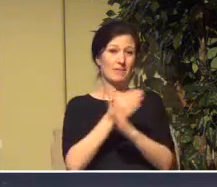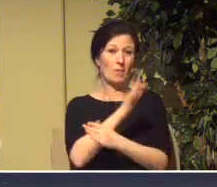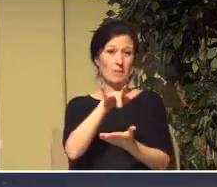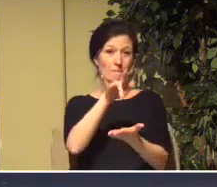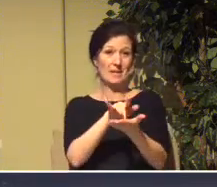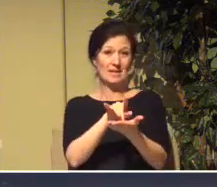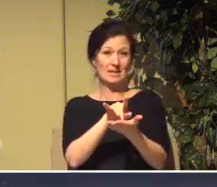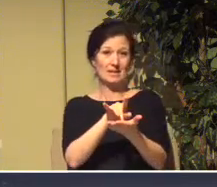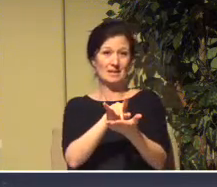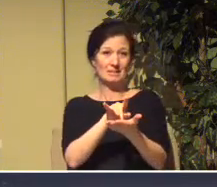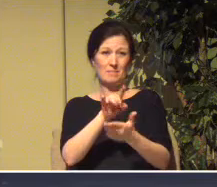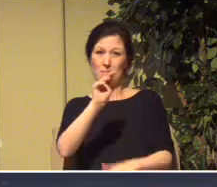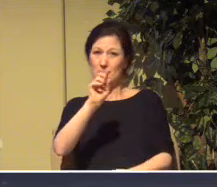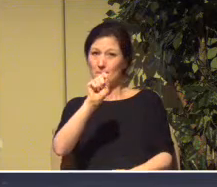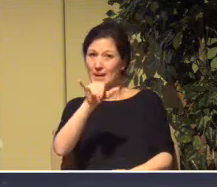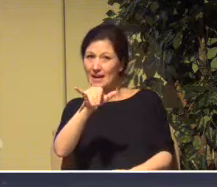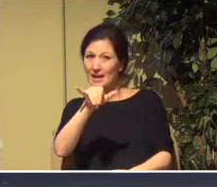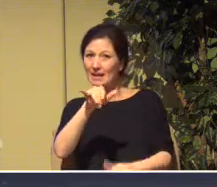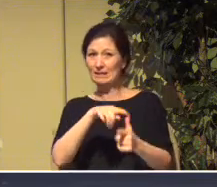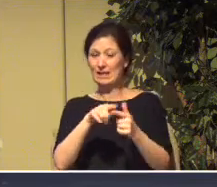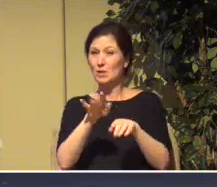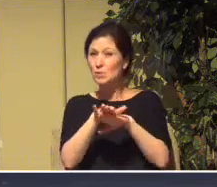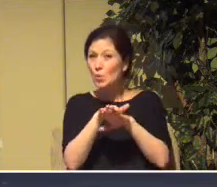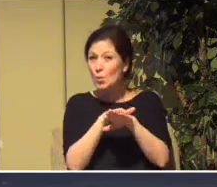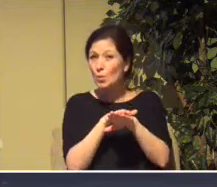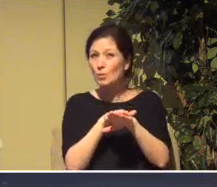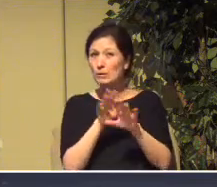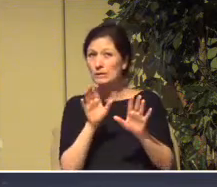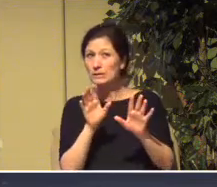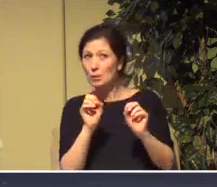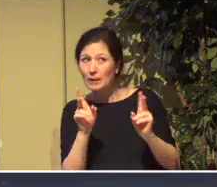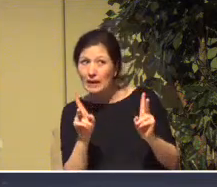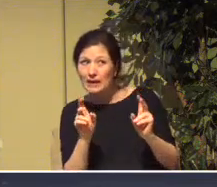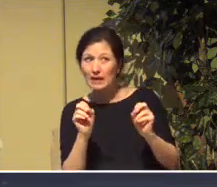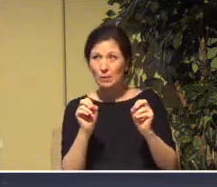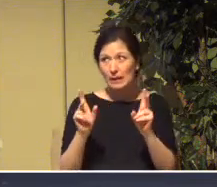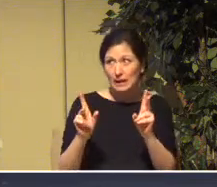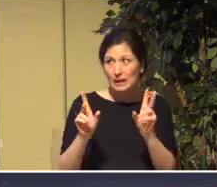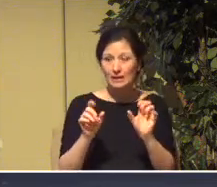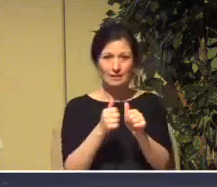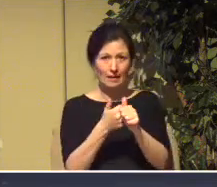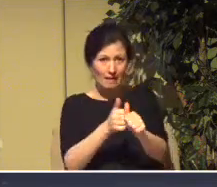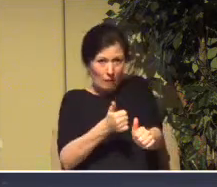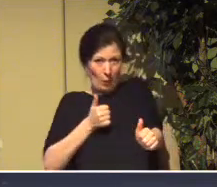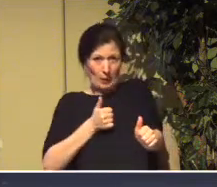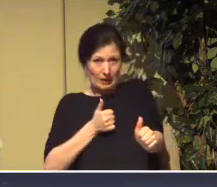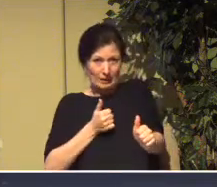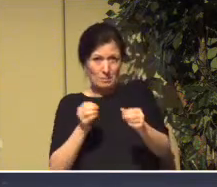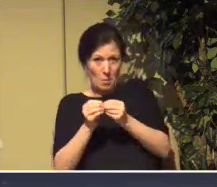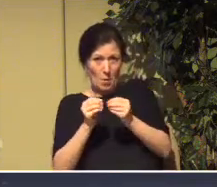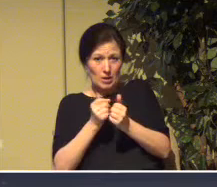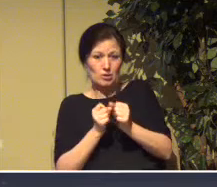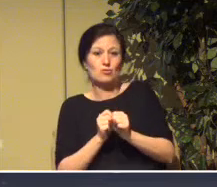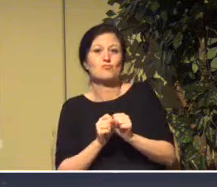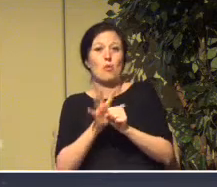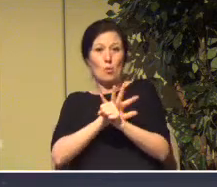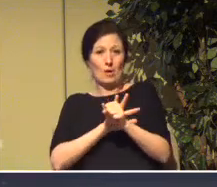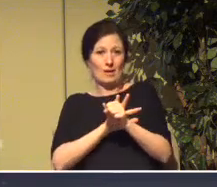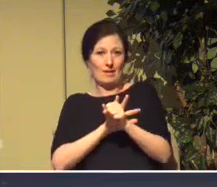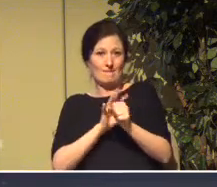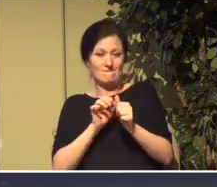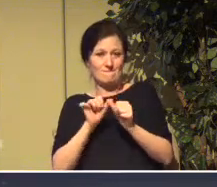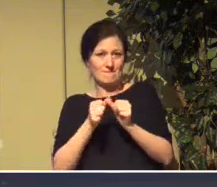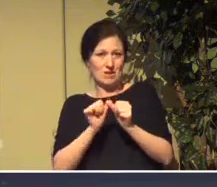slowly and see how does this work. Is it okay? Can we avoid another spike of the coronavirus and so on?